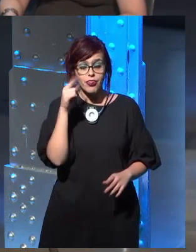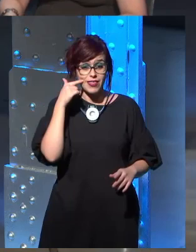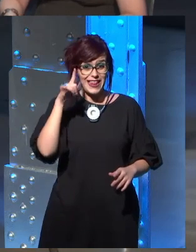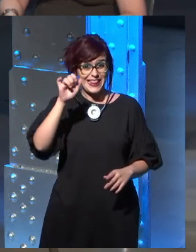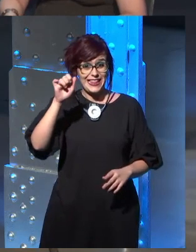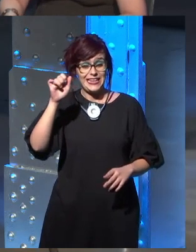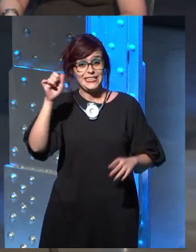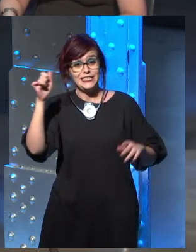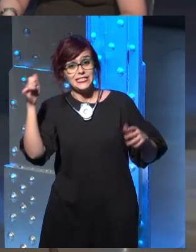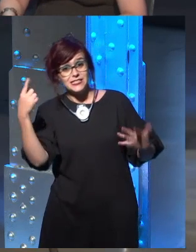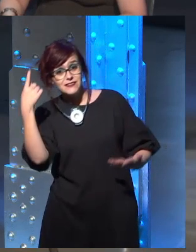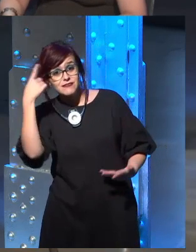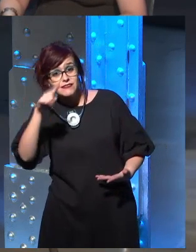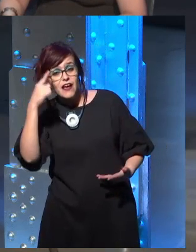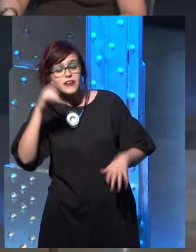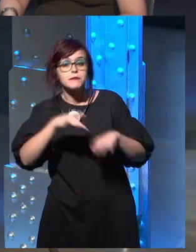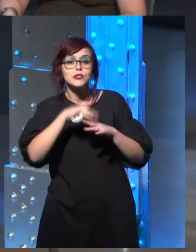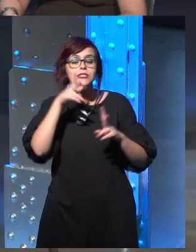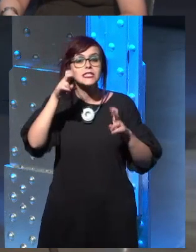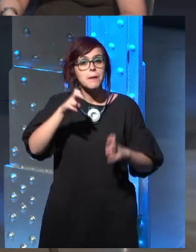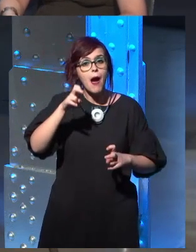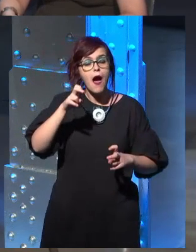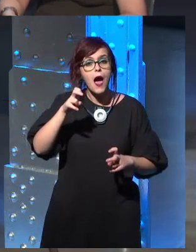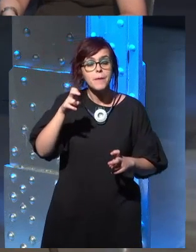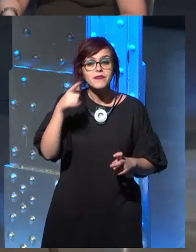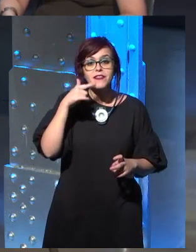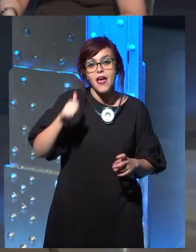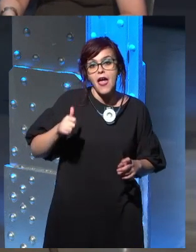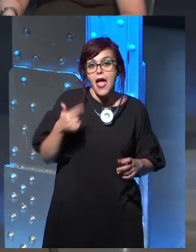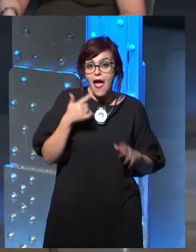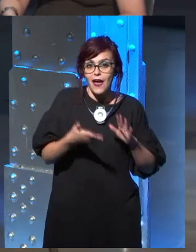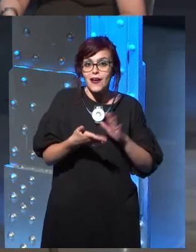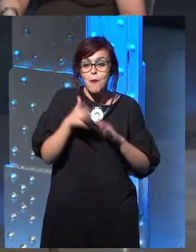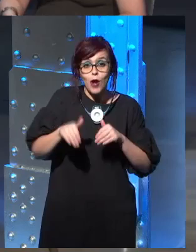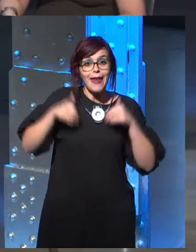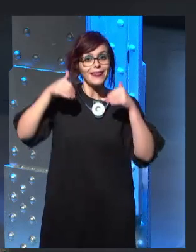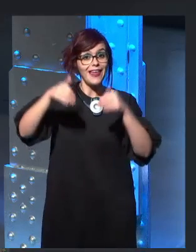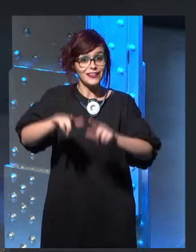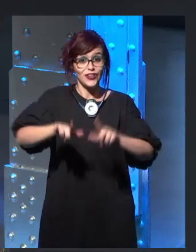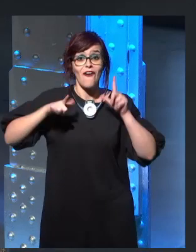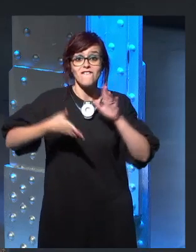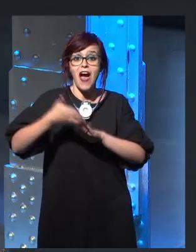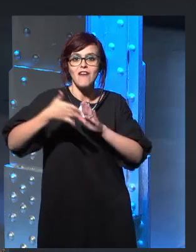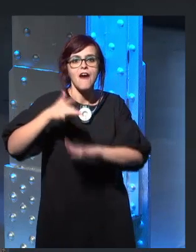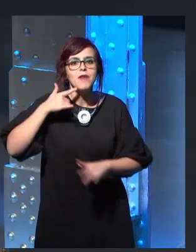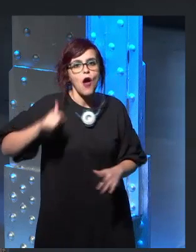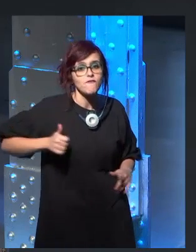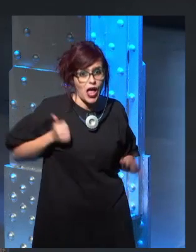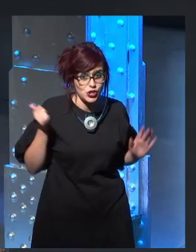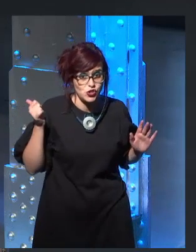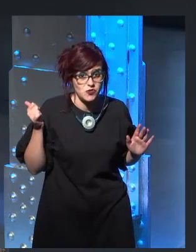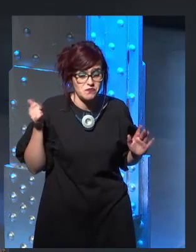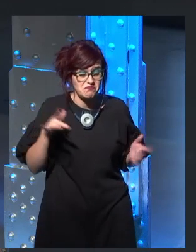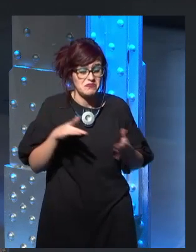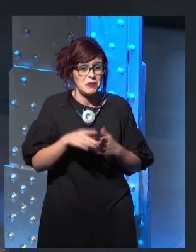I don't think he's the final one on the Iron Throne